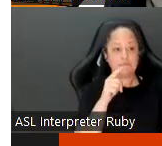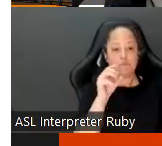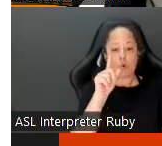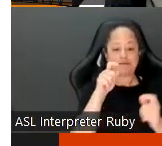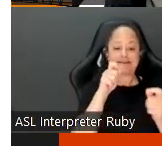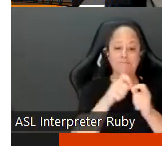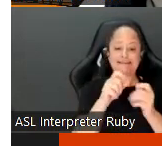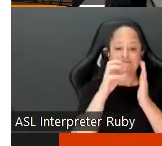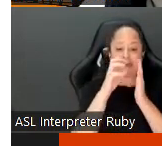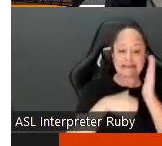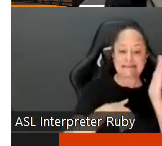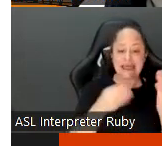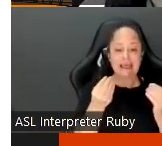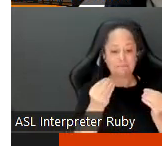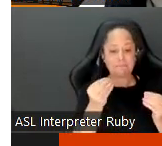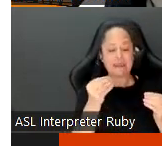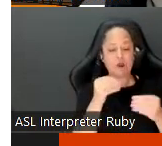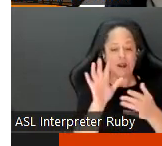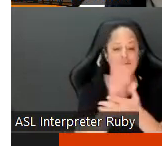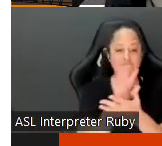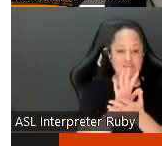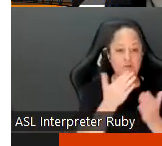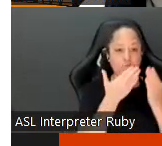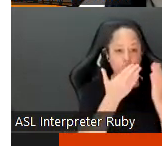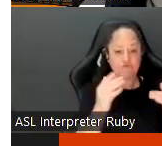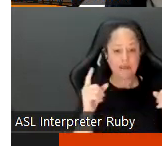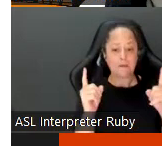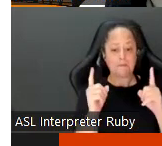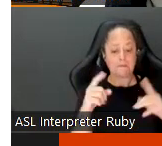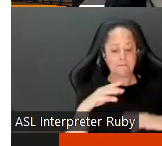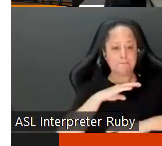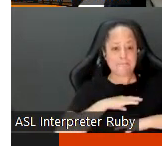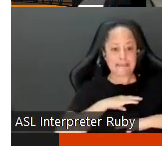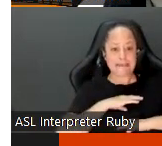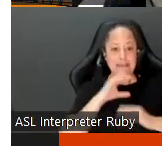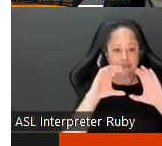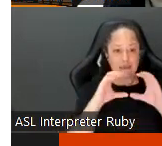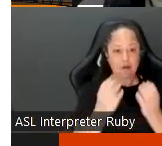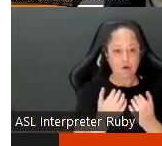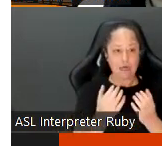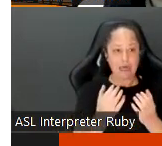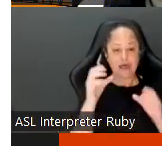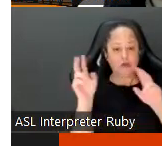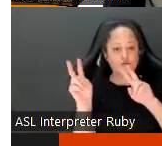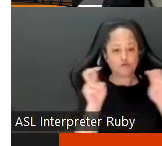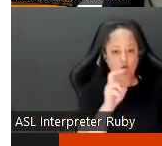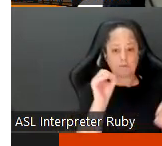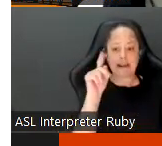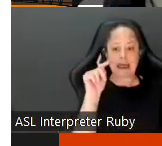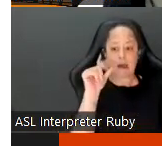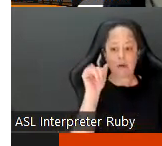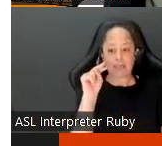specific text materials videos they provide as long as they're meeting the course um topics and outlines as